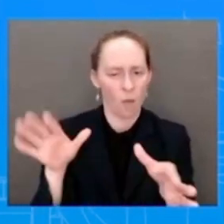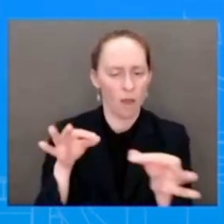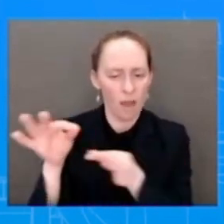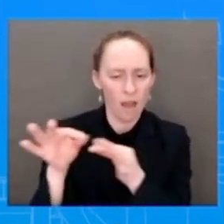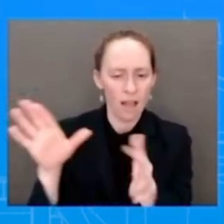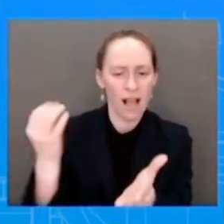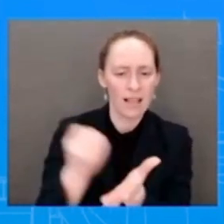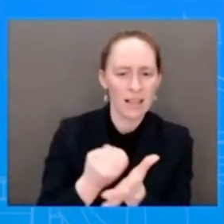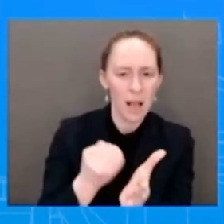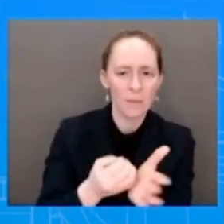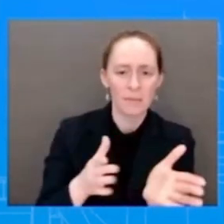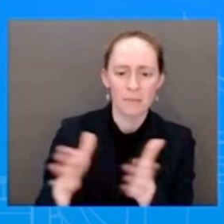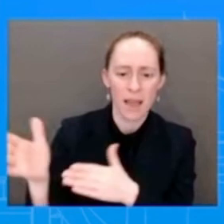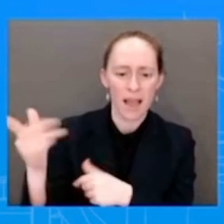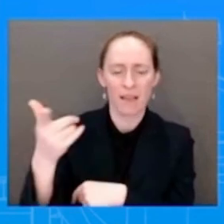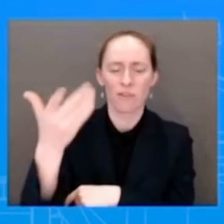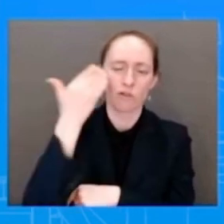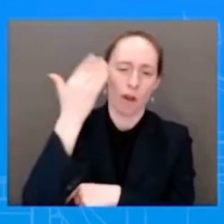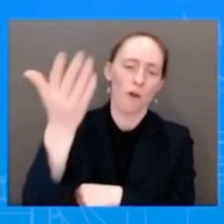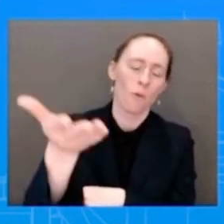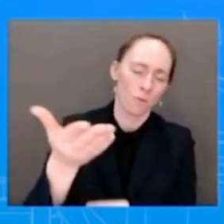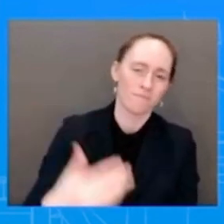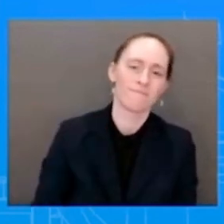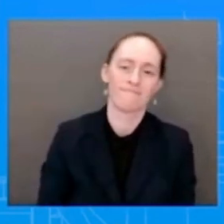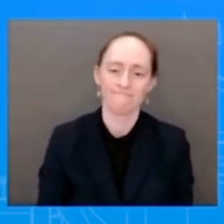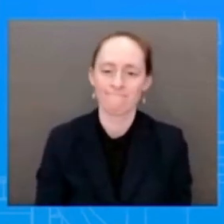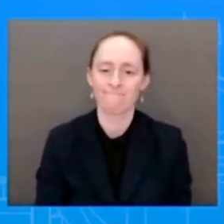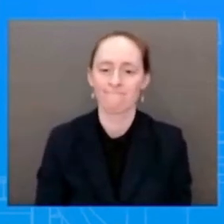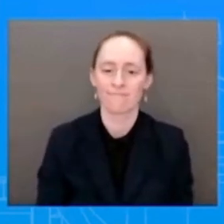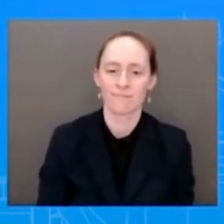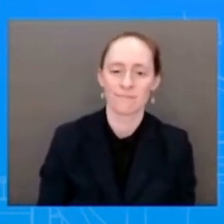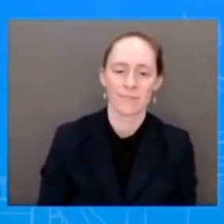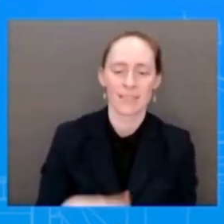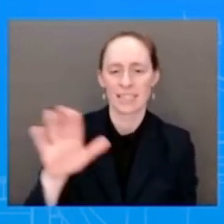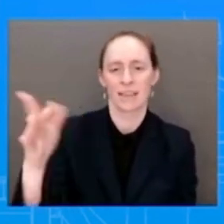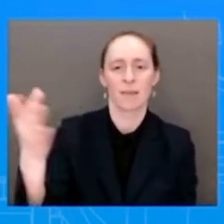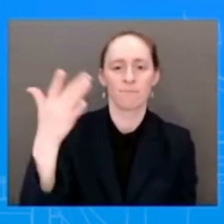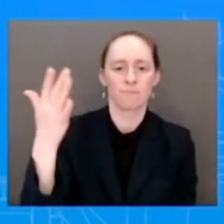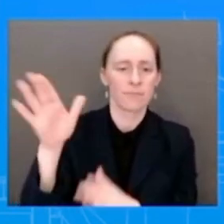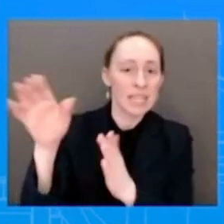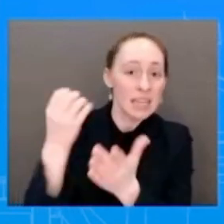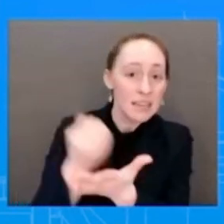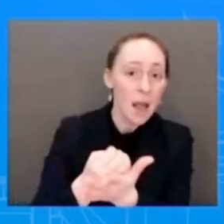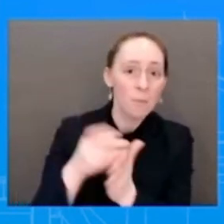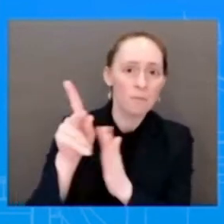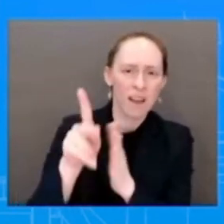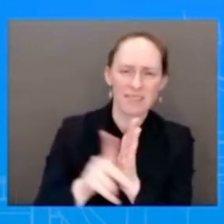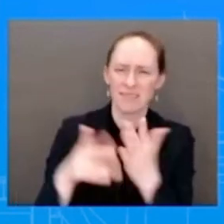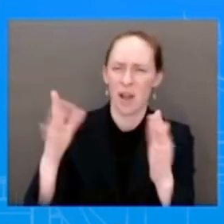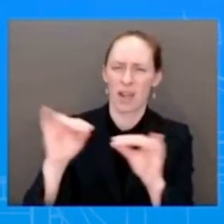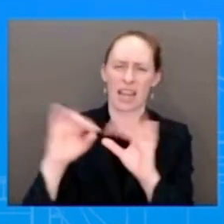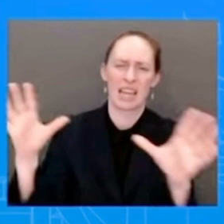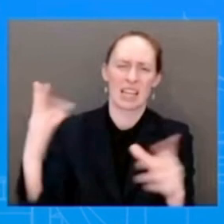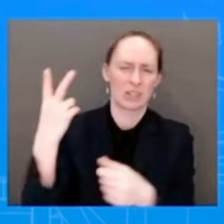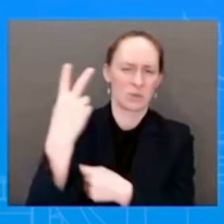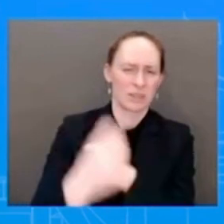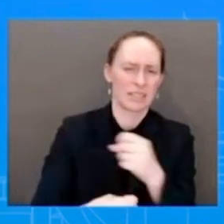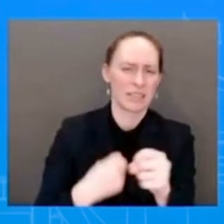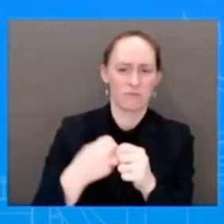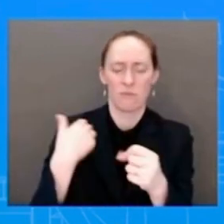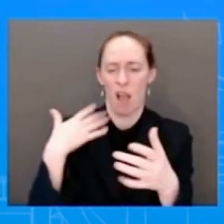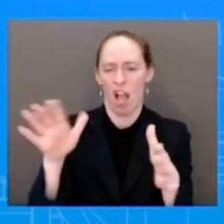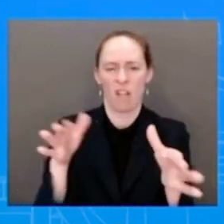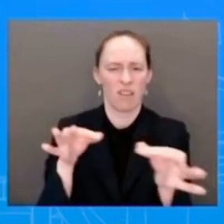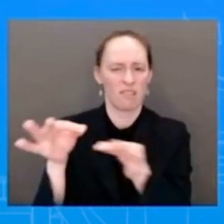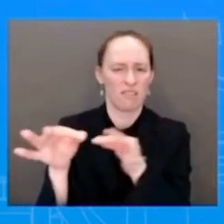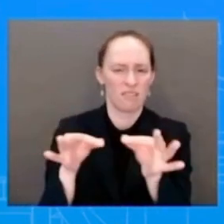he has laid out for his economic policy in the last two years, and he will certainly talk about that. I talked about the optimism that he has for this country. I'm